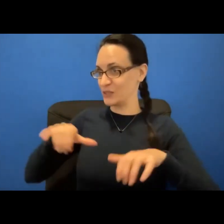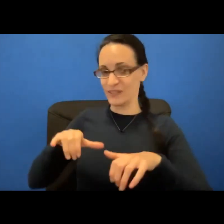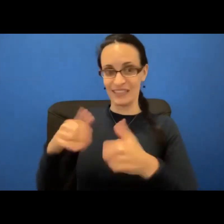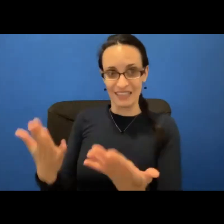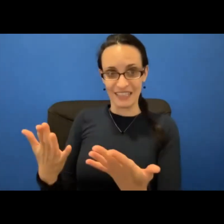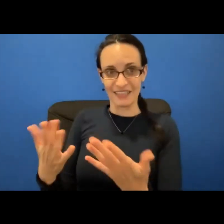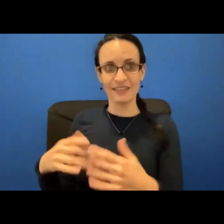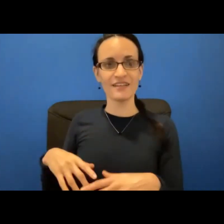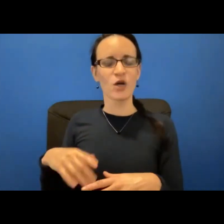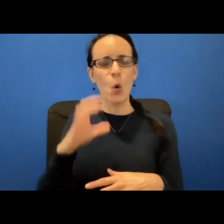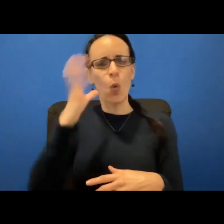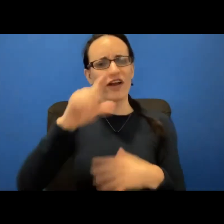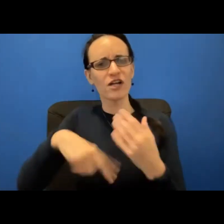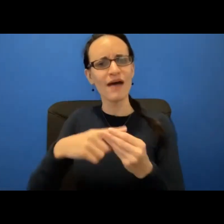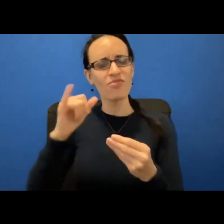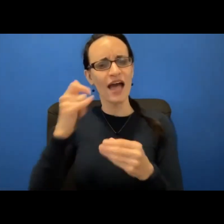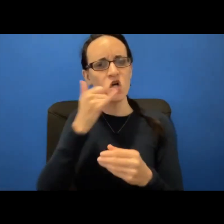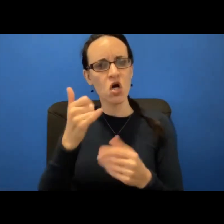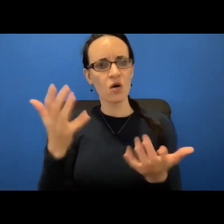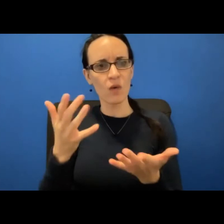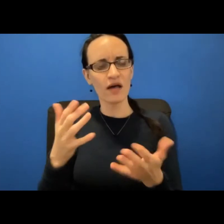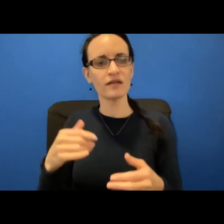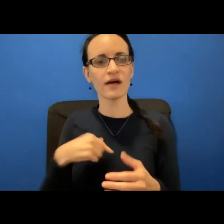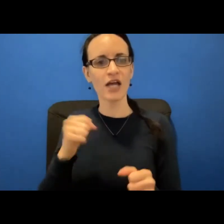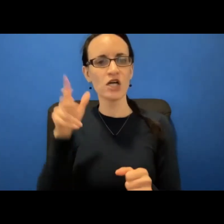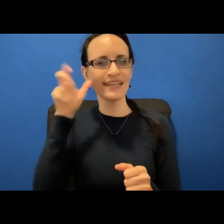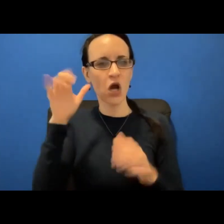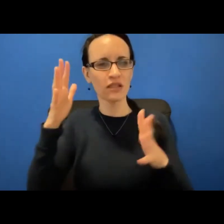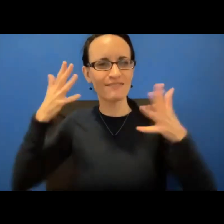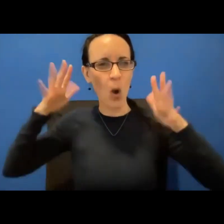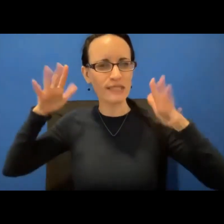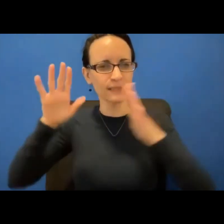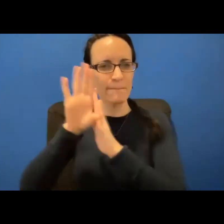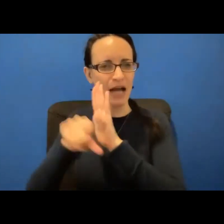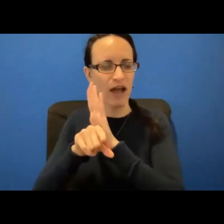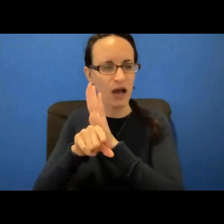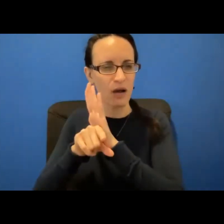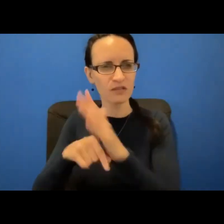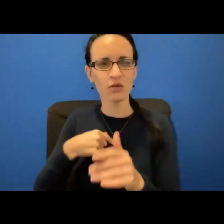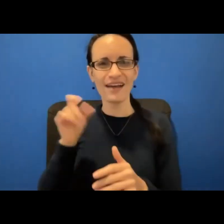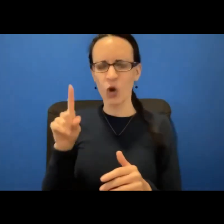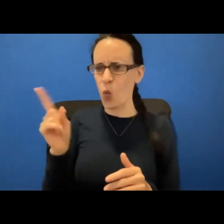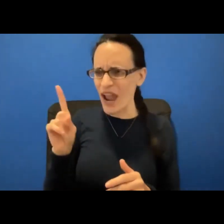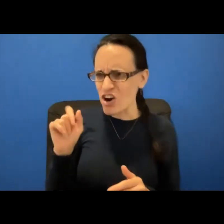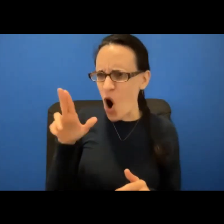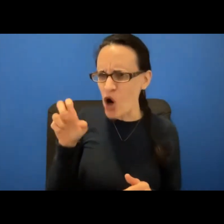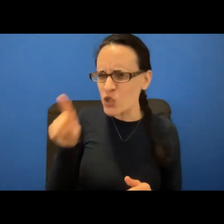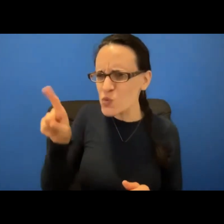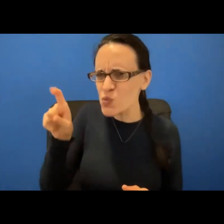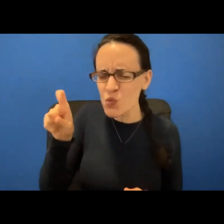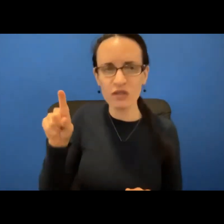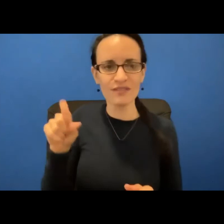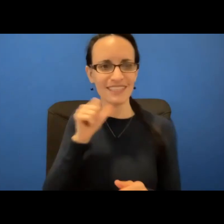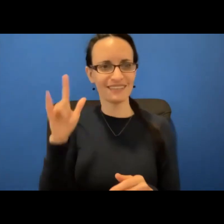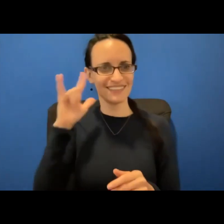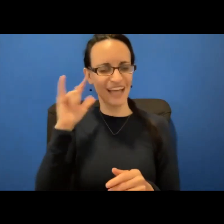weird thing about the call was that I could hear a lot of noise in the background. And I asked, where are you? Because it didn't sound